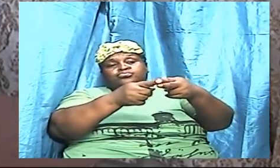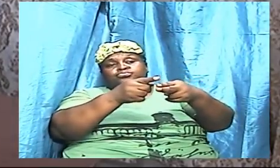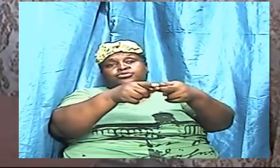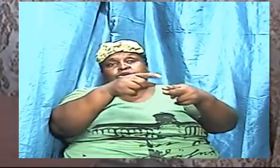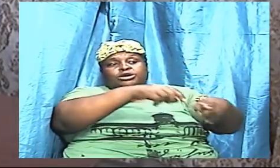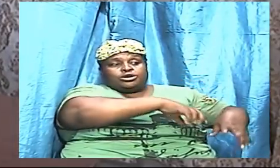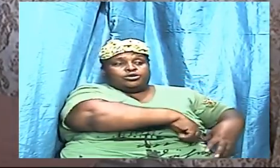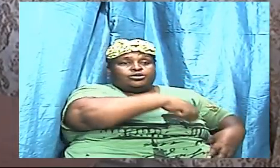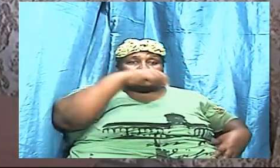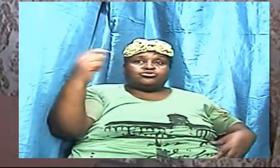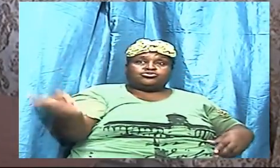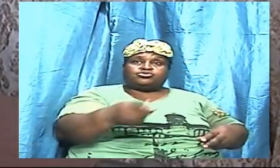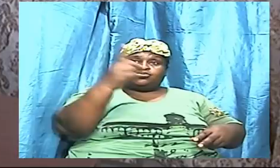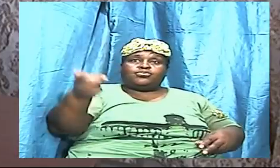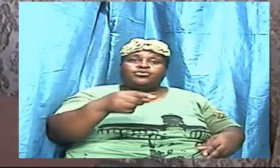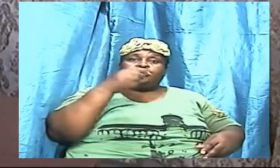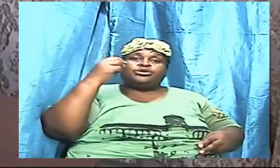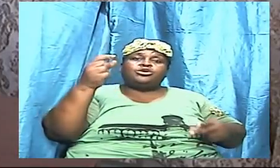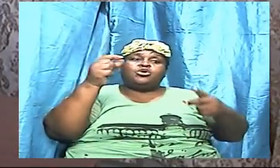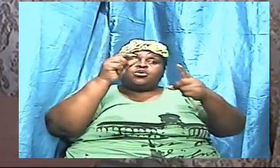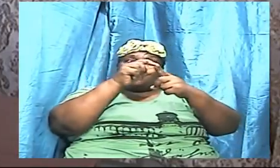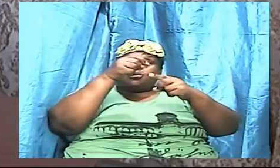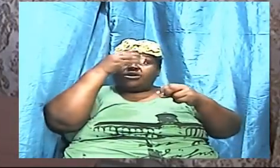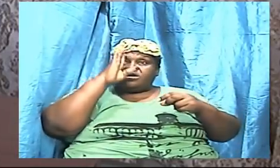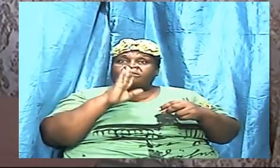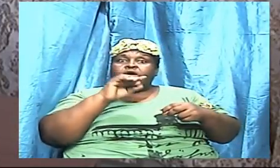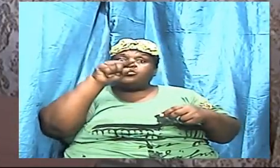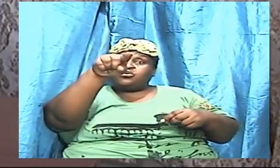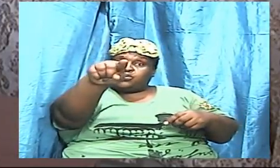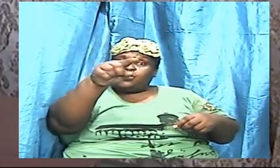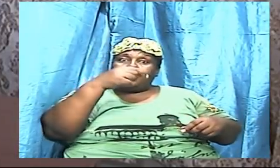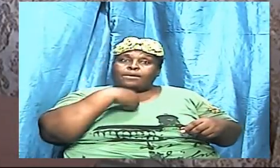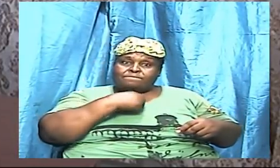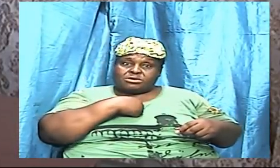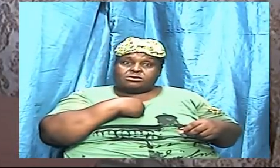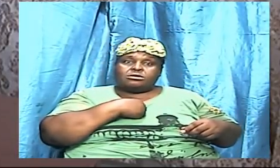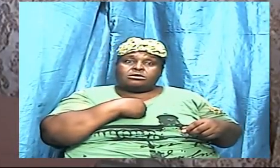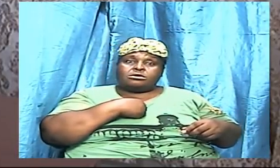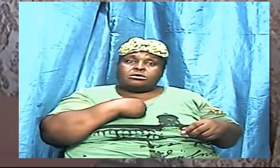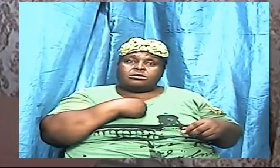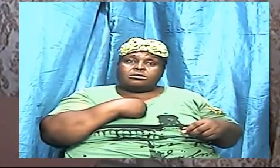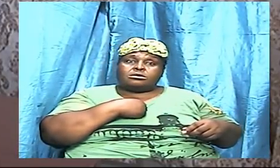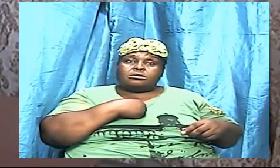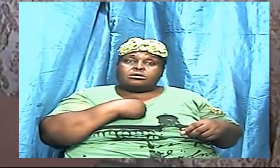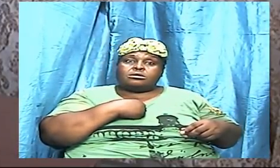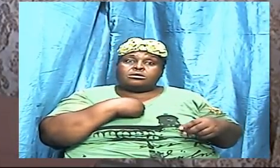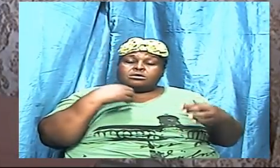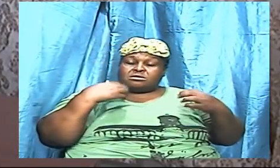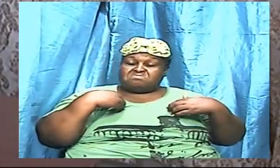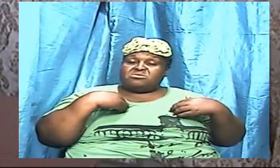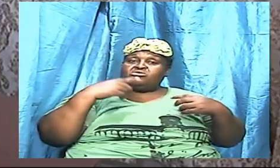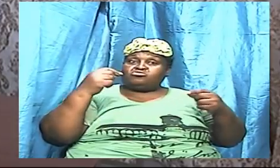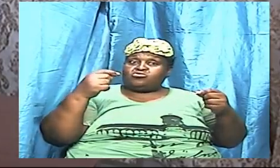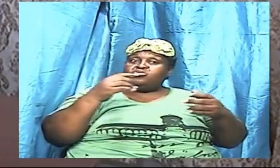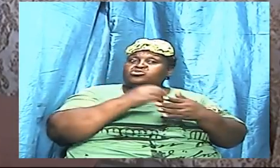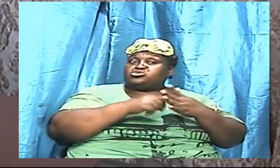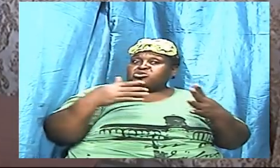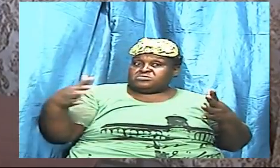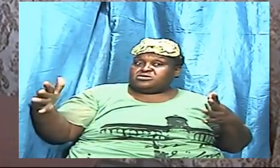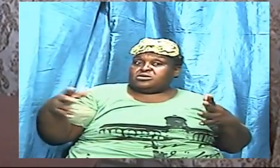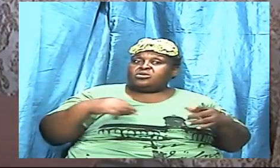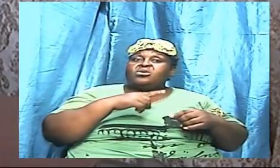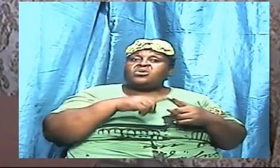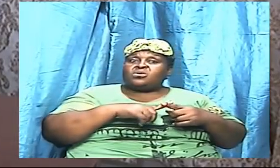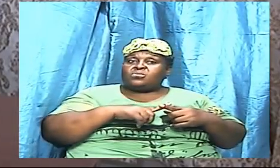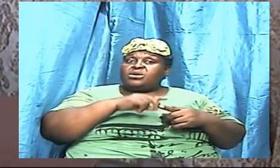and I have a role to play when we are using the word to not only